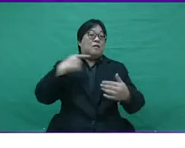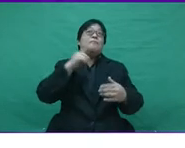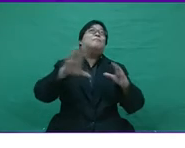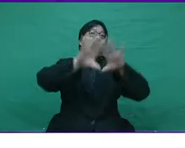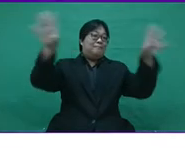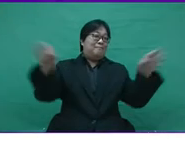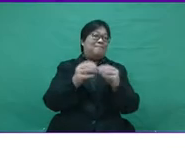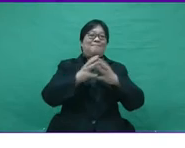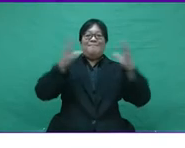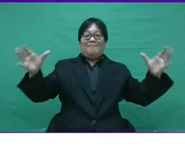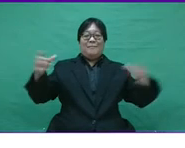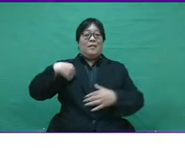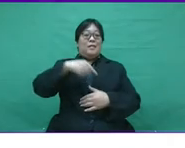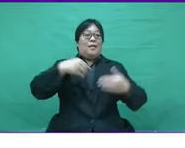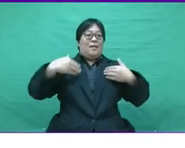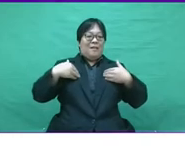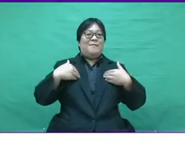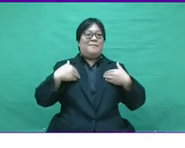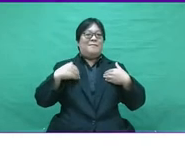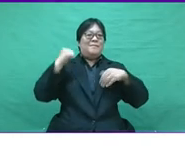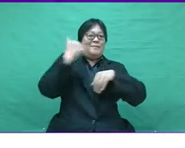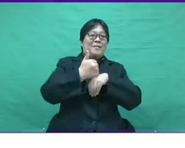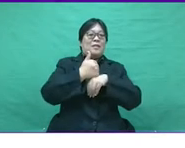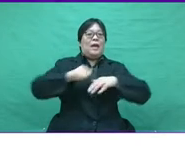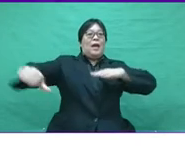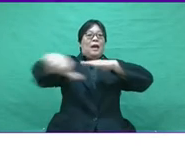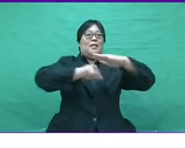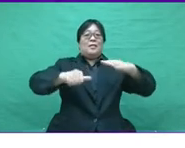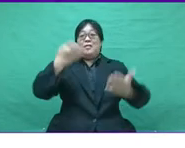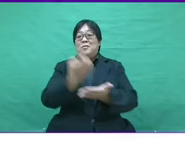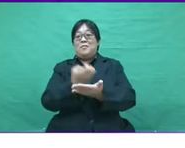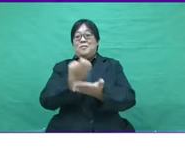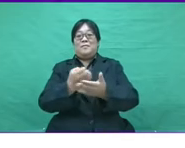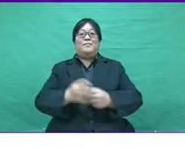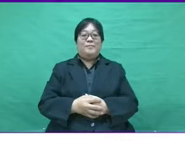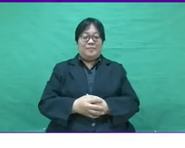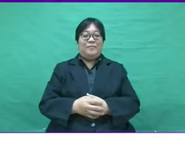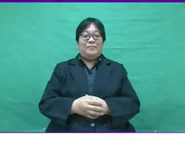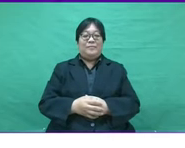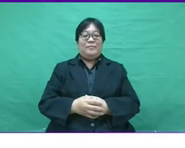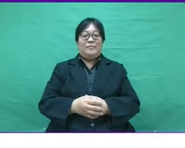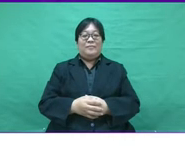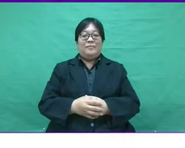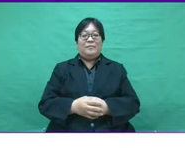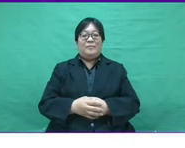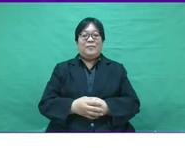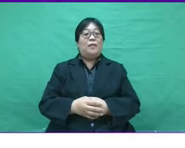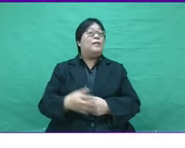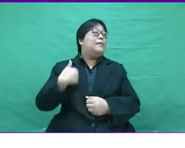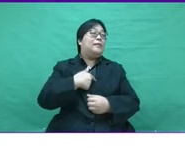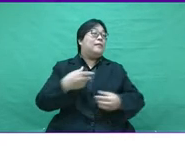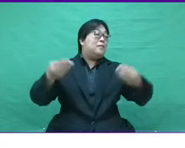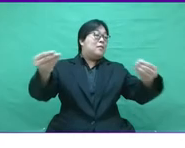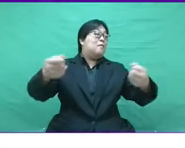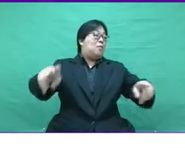in size, collectively we are big, we form a substantial backbone of the economy